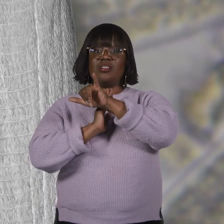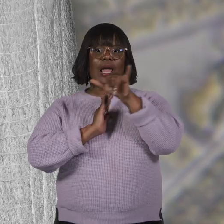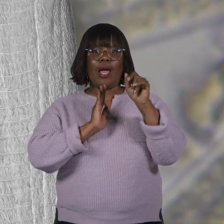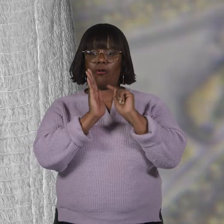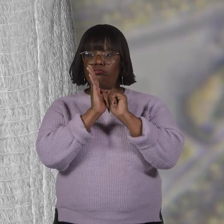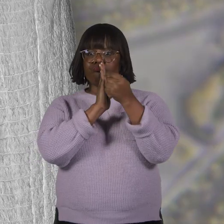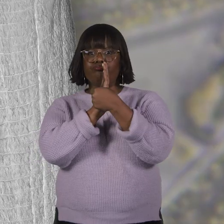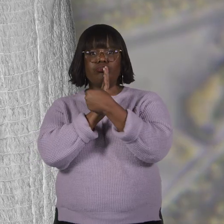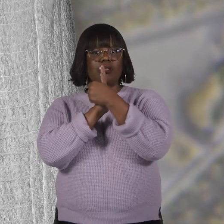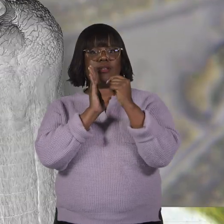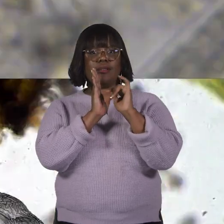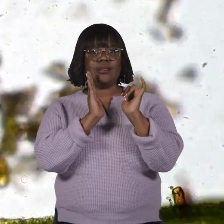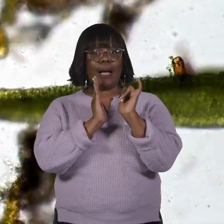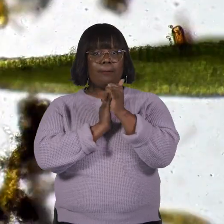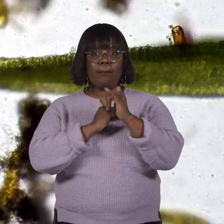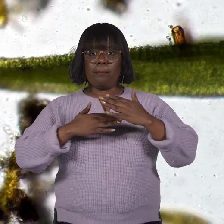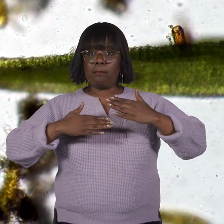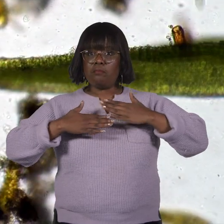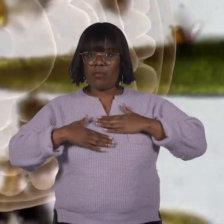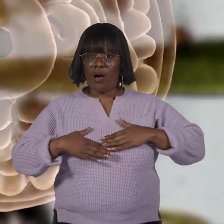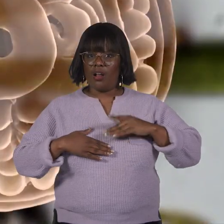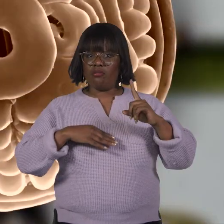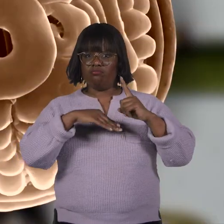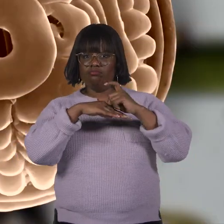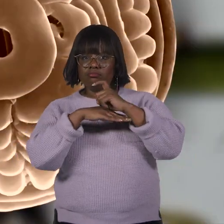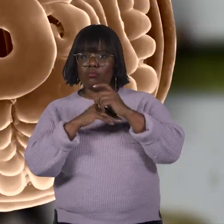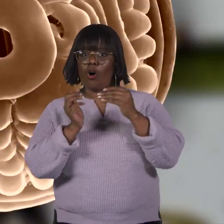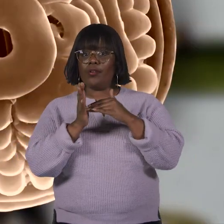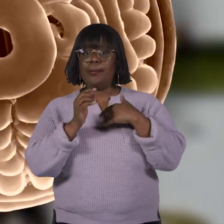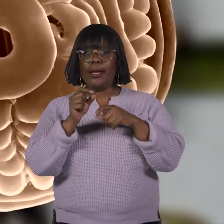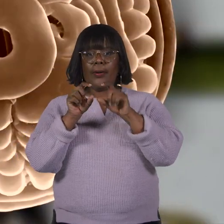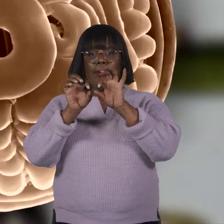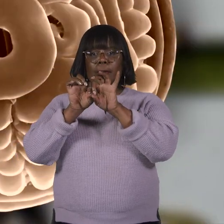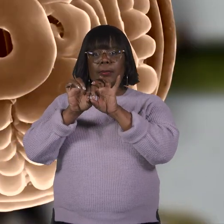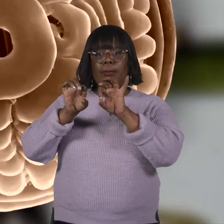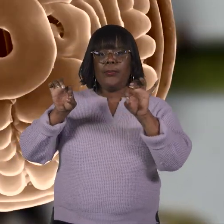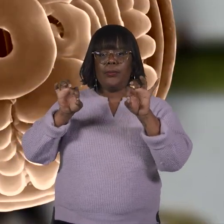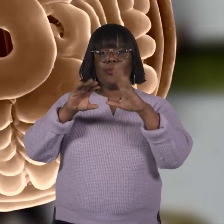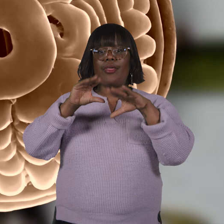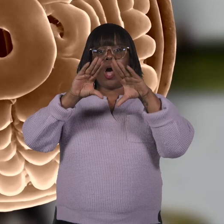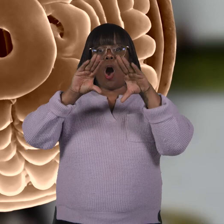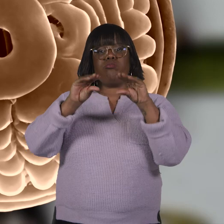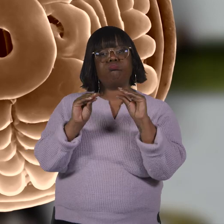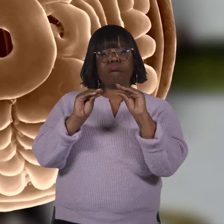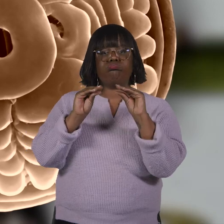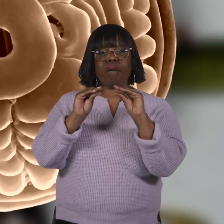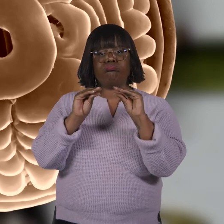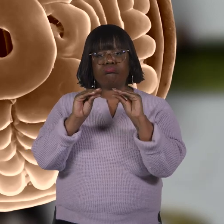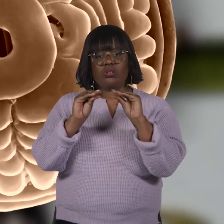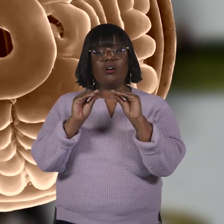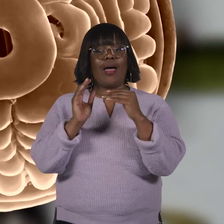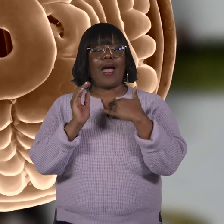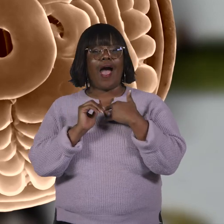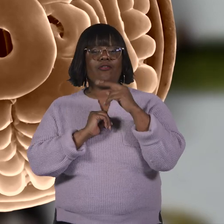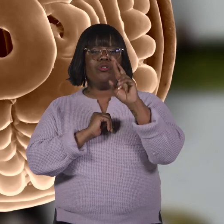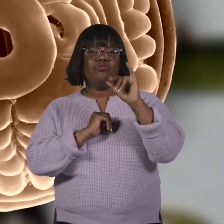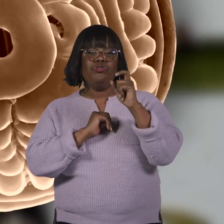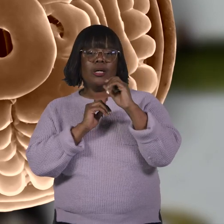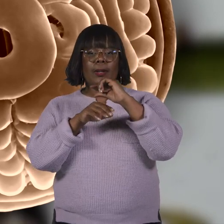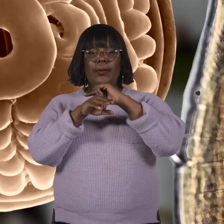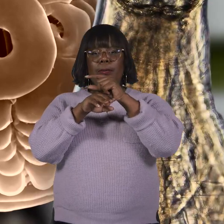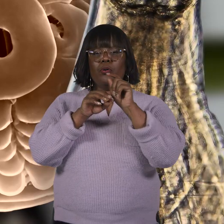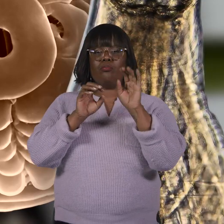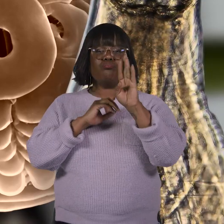symmetric to each other. The body of a nematode is cylindrical, rather than flat, and typically has